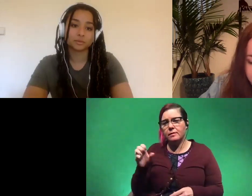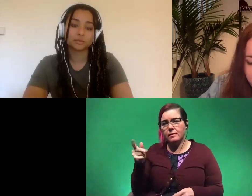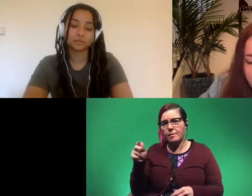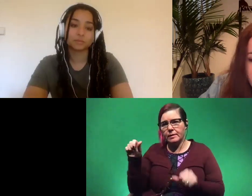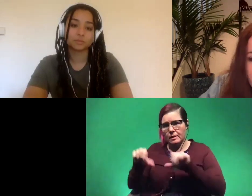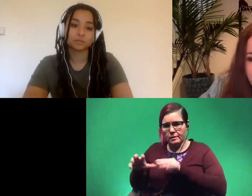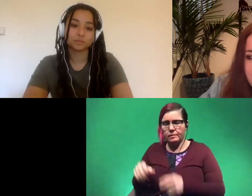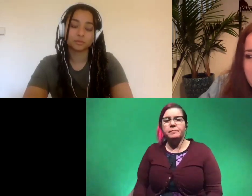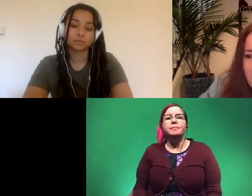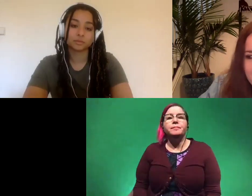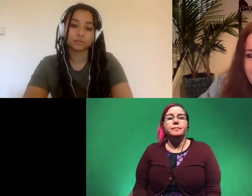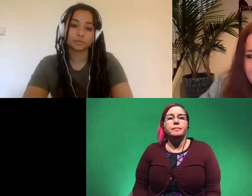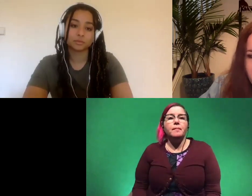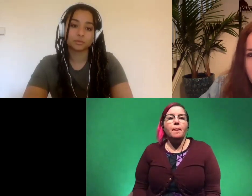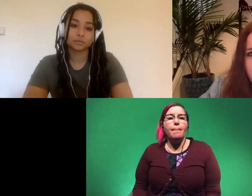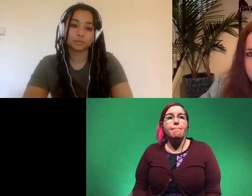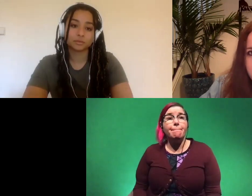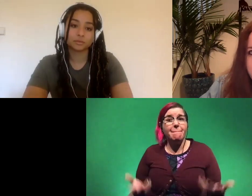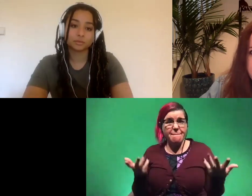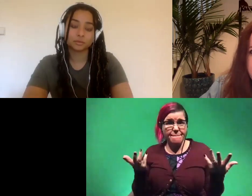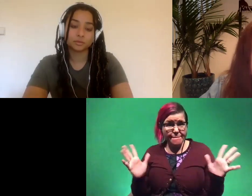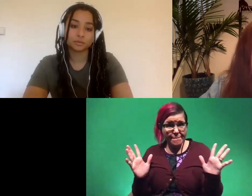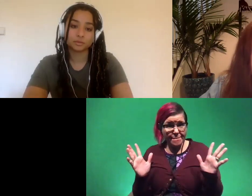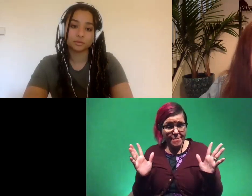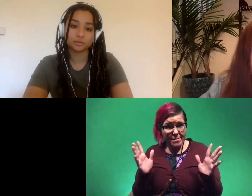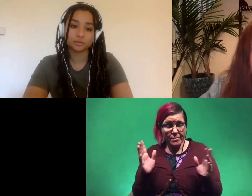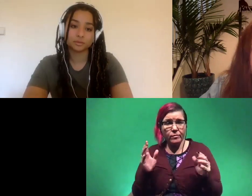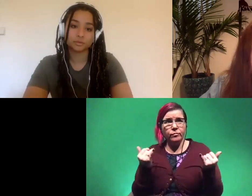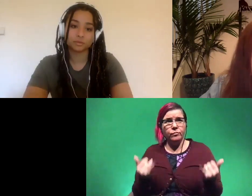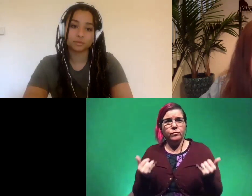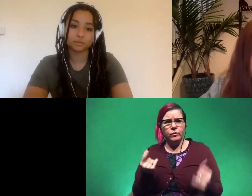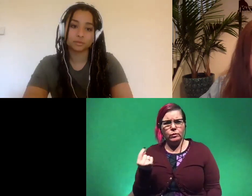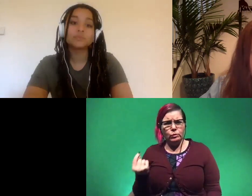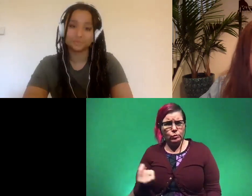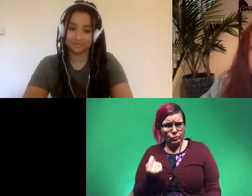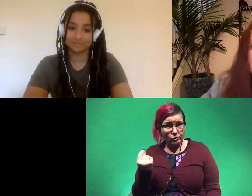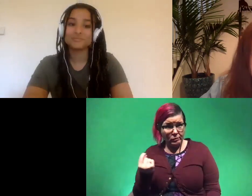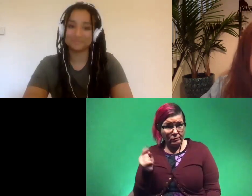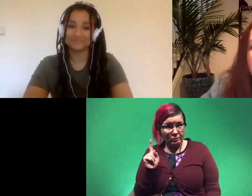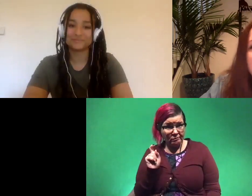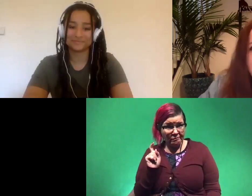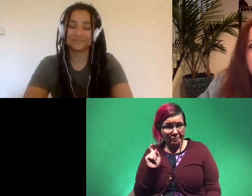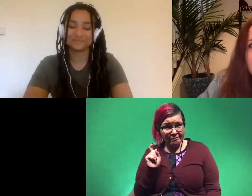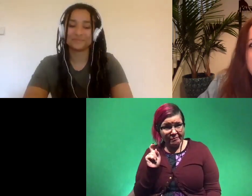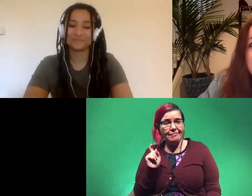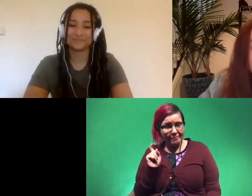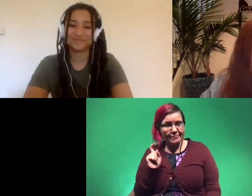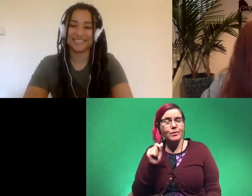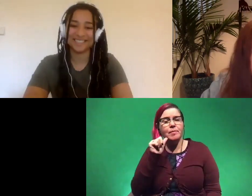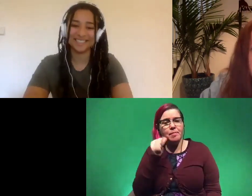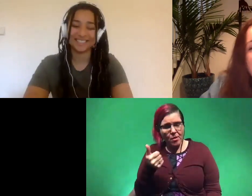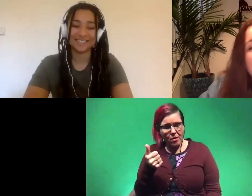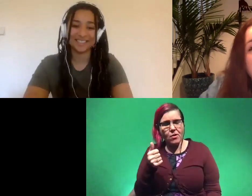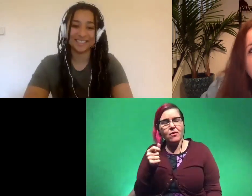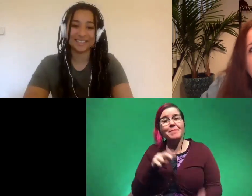um i think that's all the news for today today's tuesday and tomorrow therefore